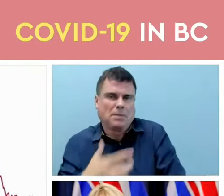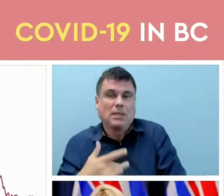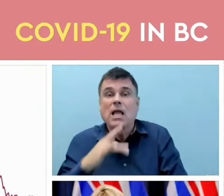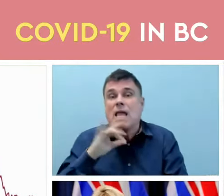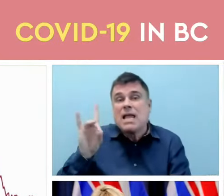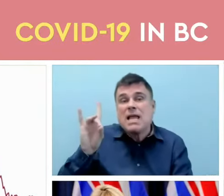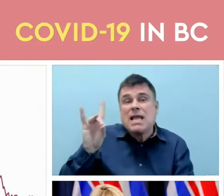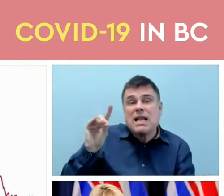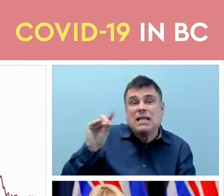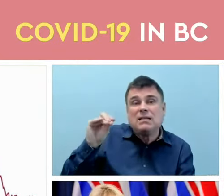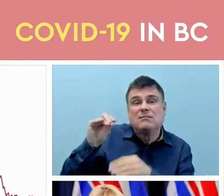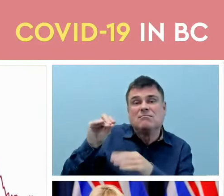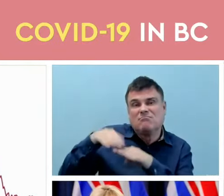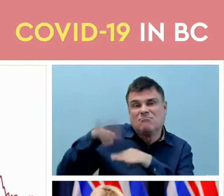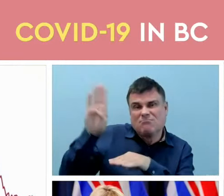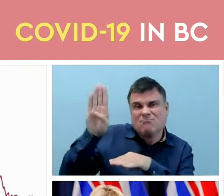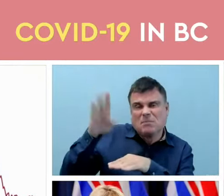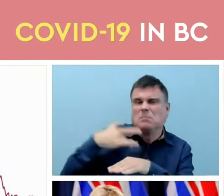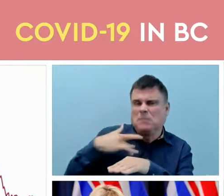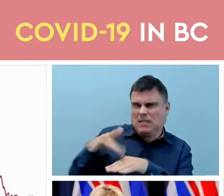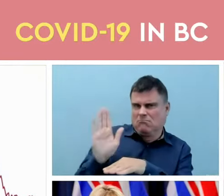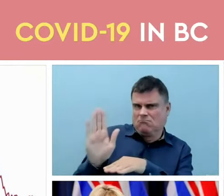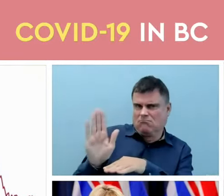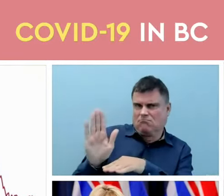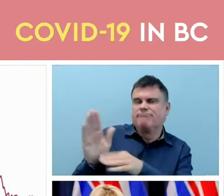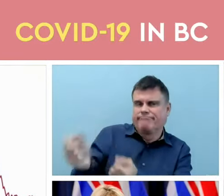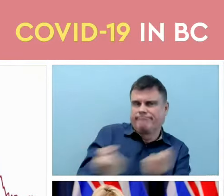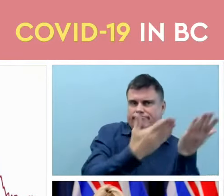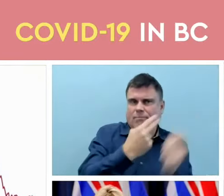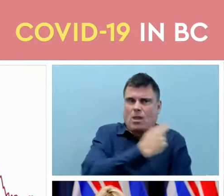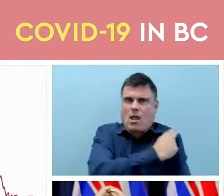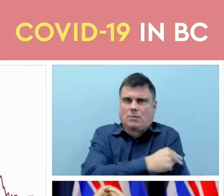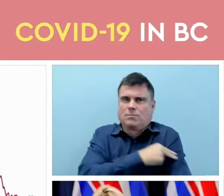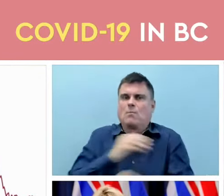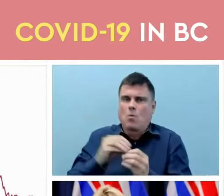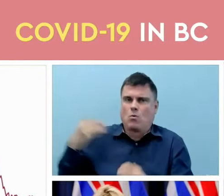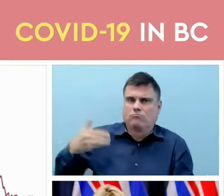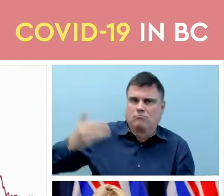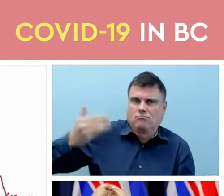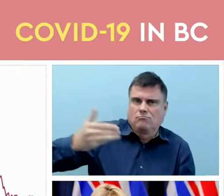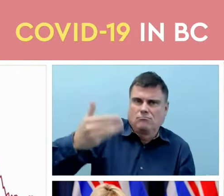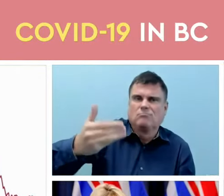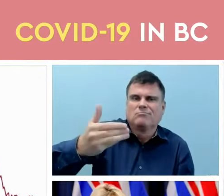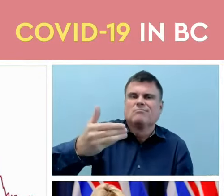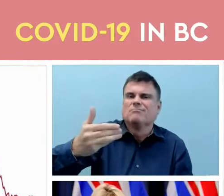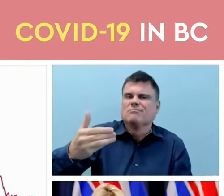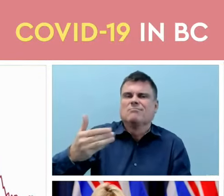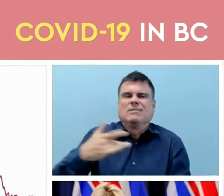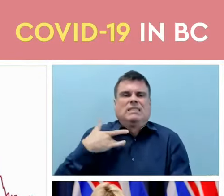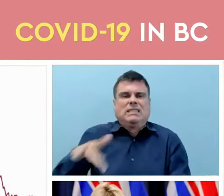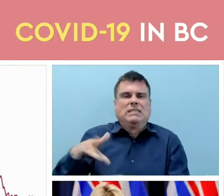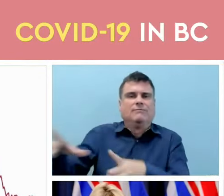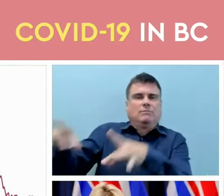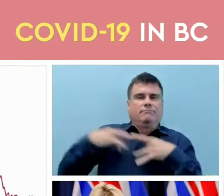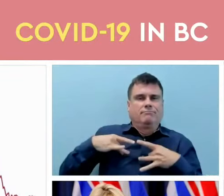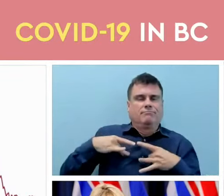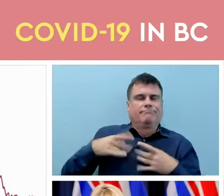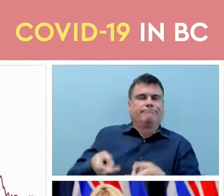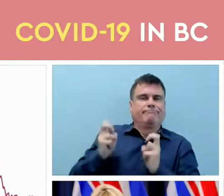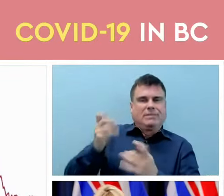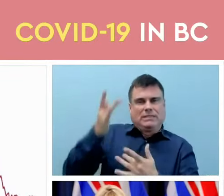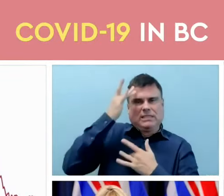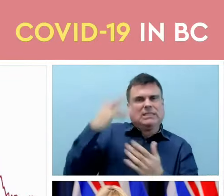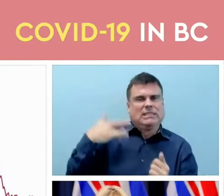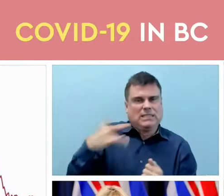wave also being more likely to have more severe disease and that has leveled off and has a slight uptick in the last week.